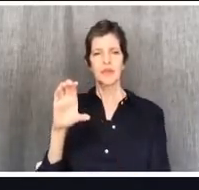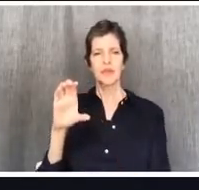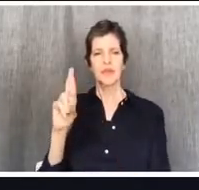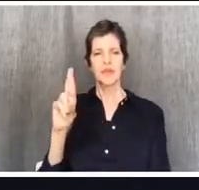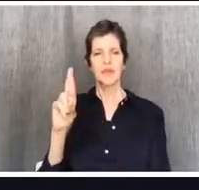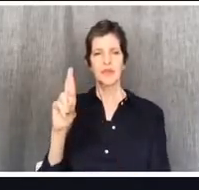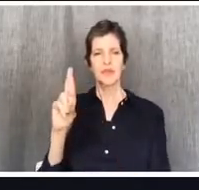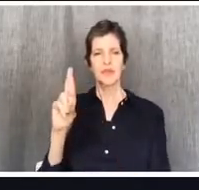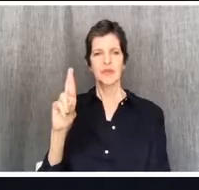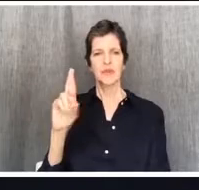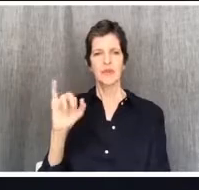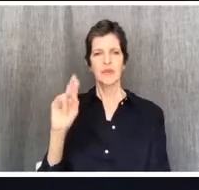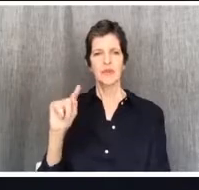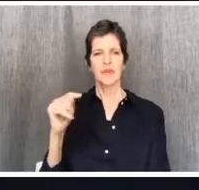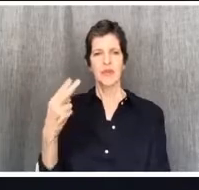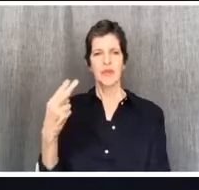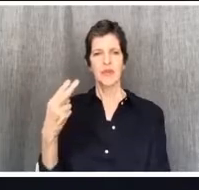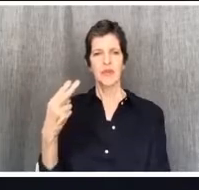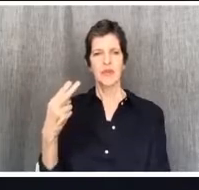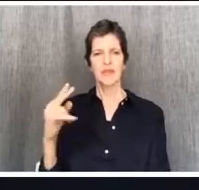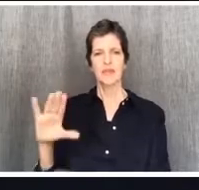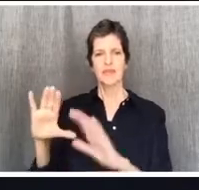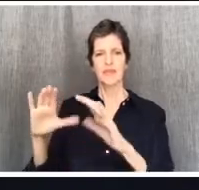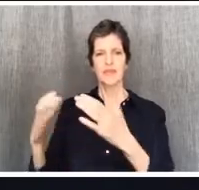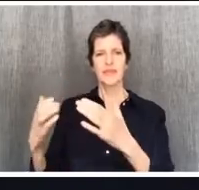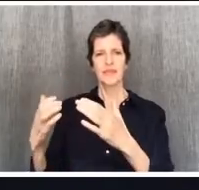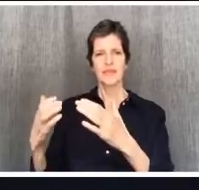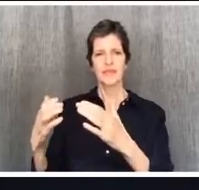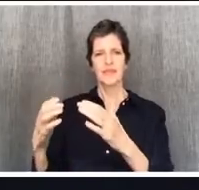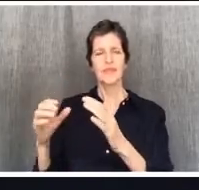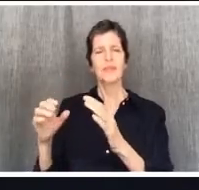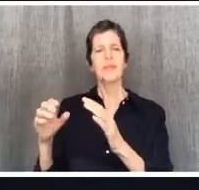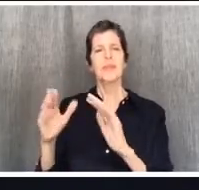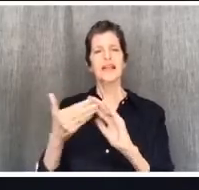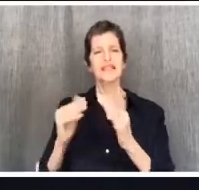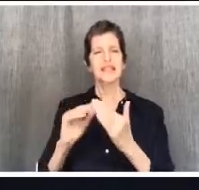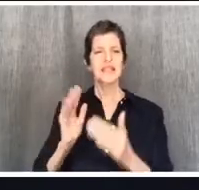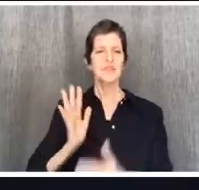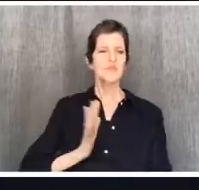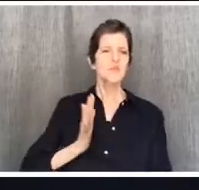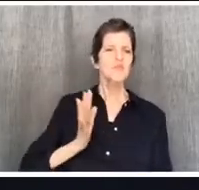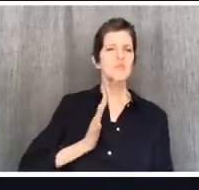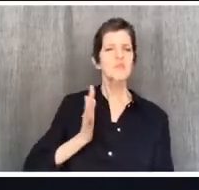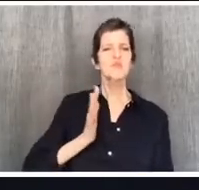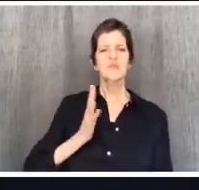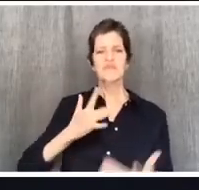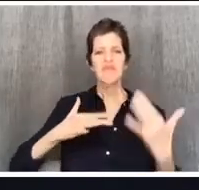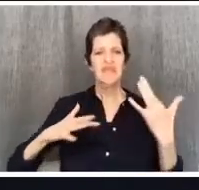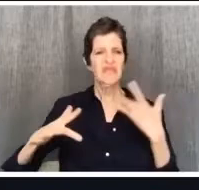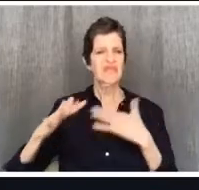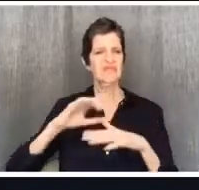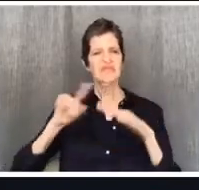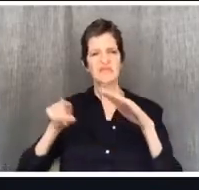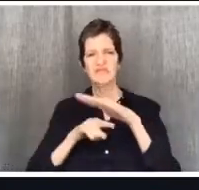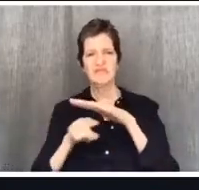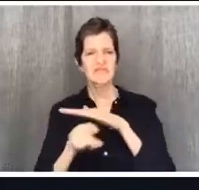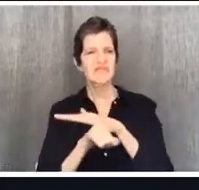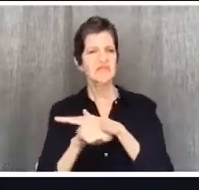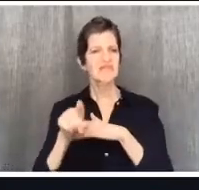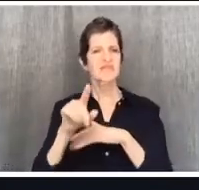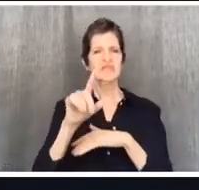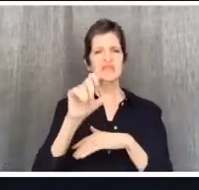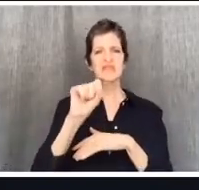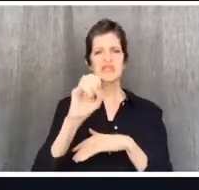that was preoccupied with status. It was a city that had all kinds of licentiousness sexually, and it was a city that was wealthy.